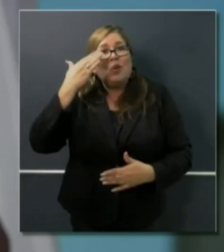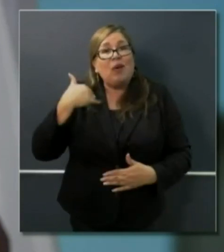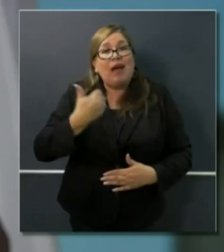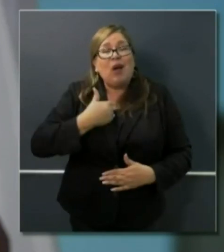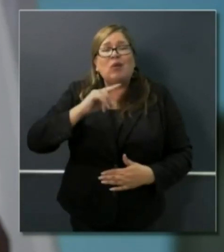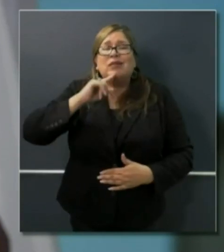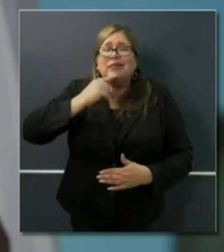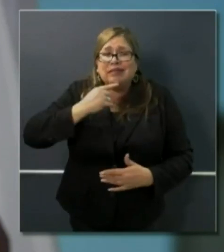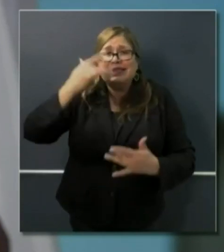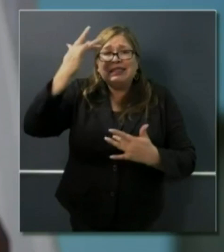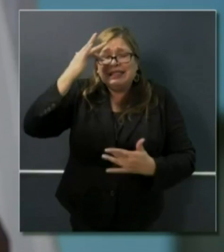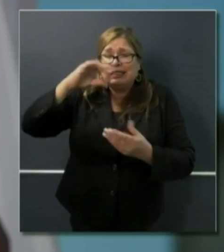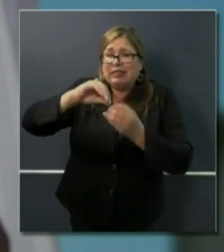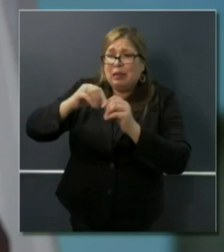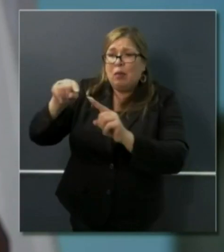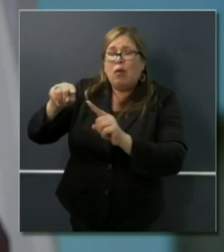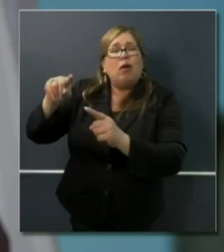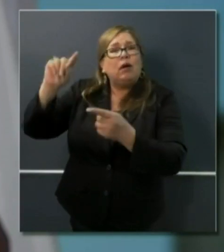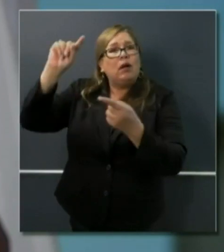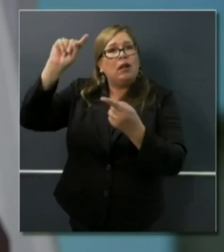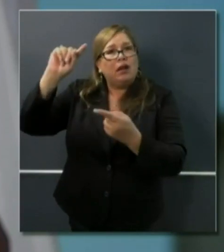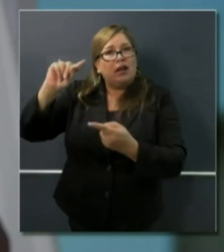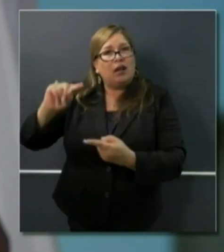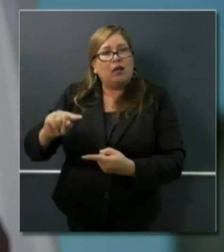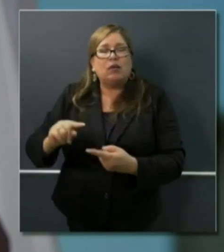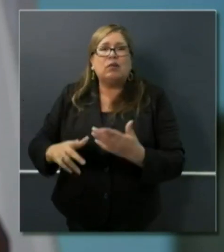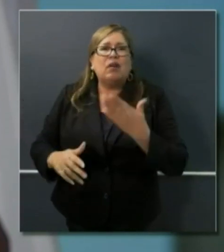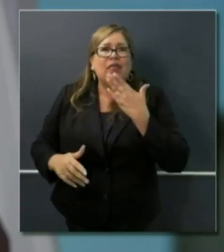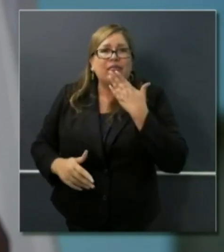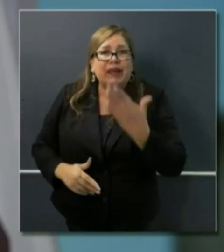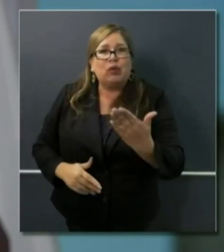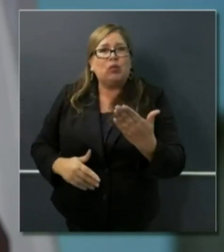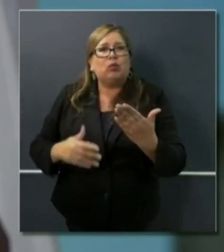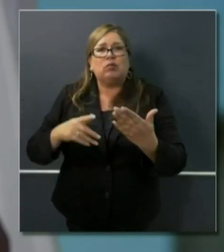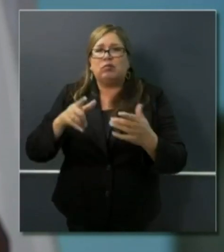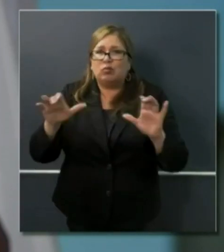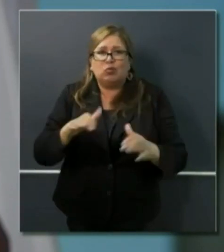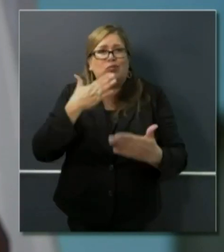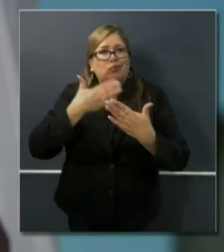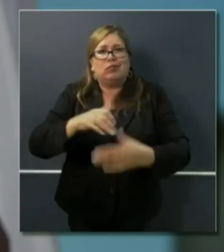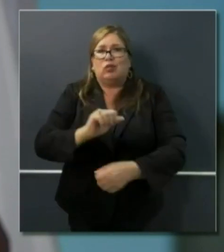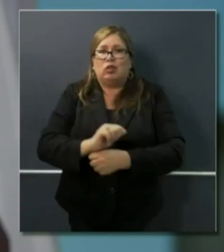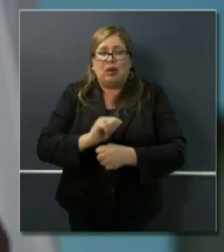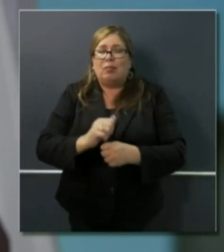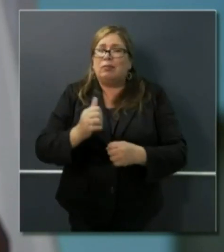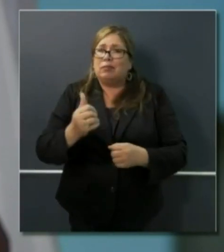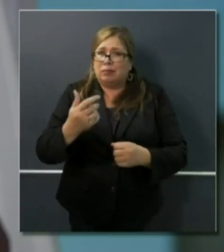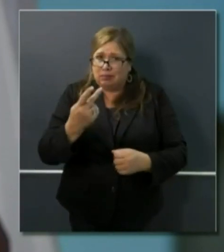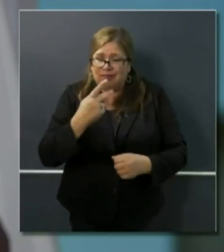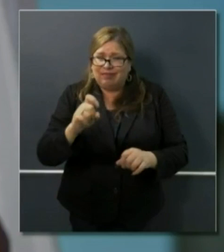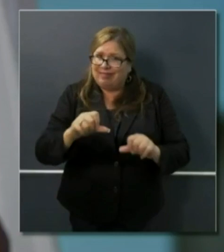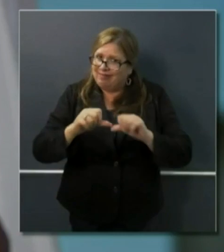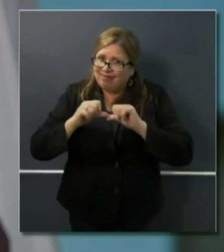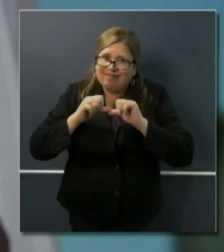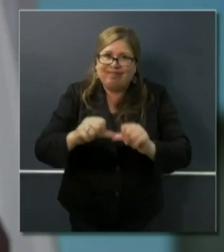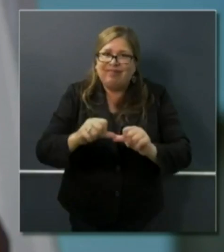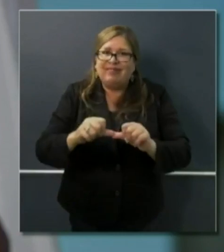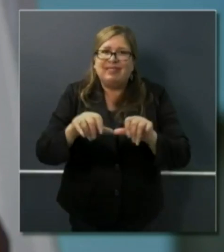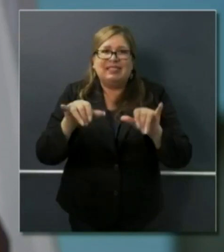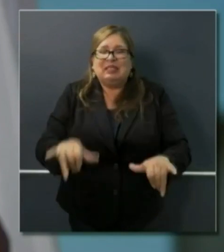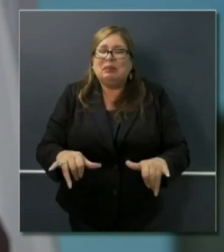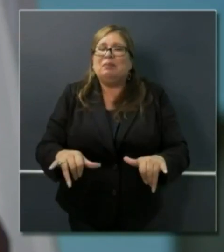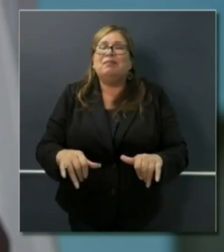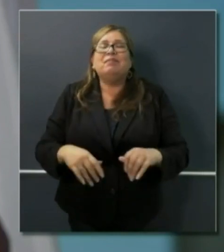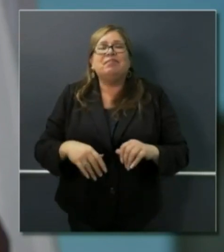numbers are beginning to decline. Thank you for a job well done. Let's keep at this and let's